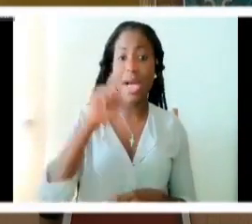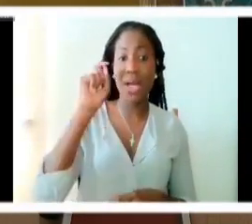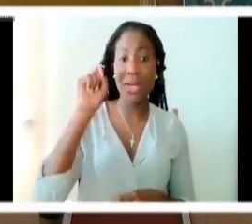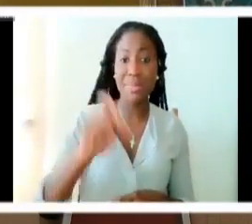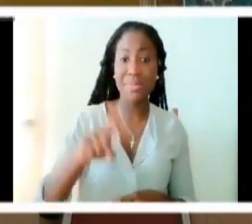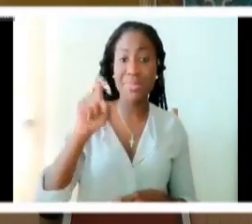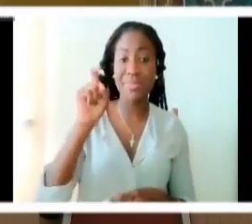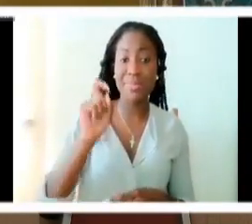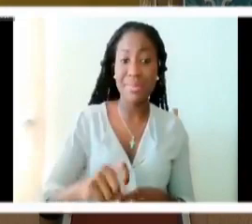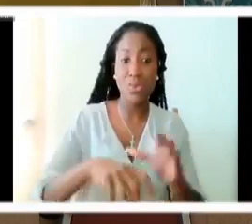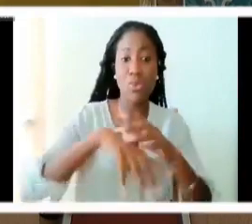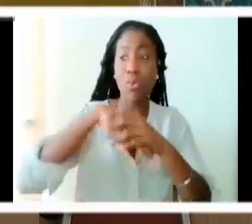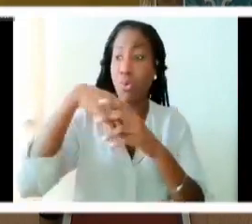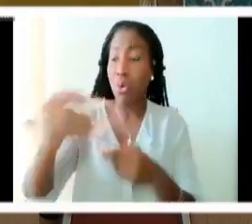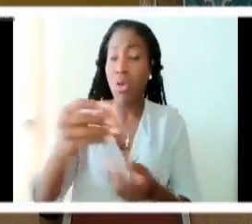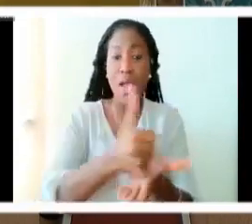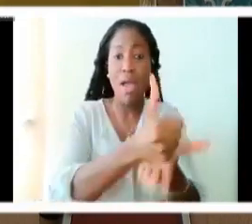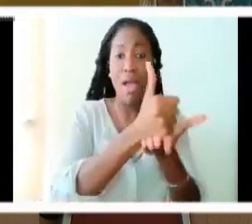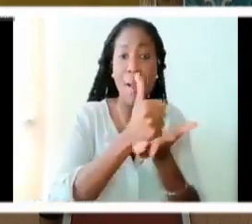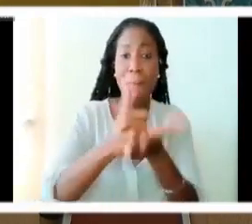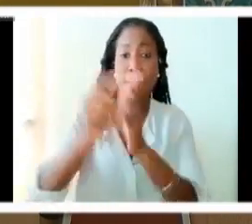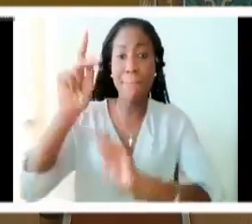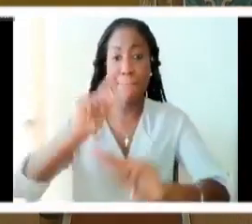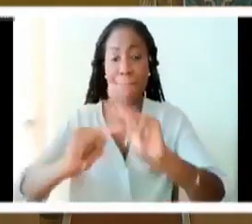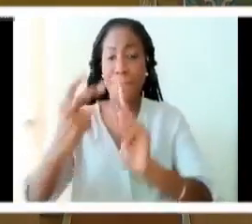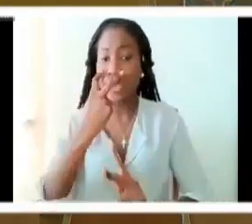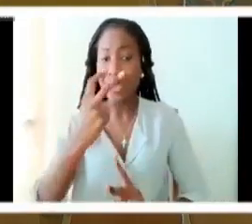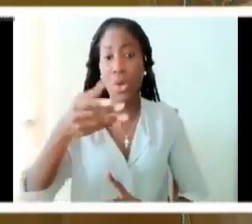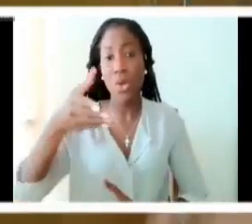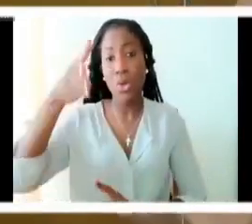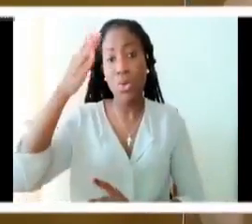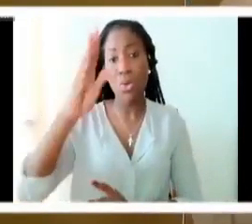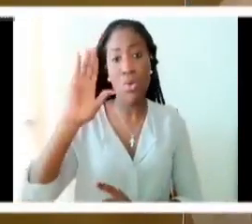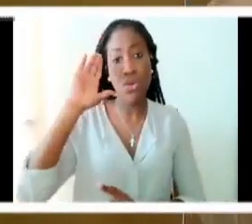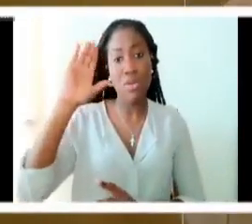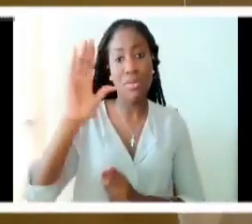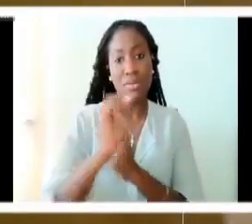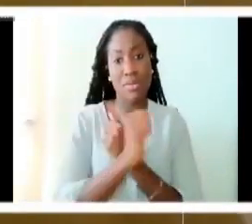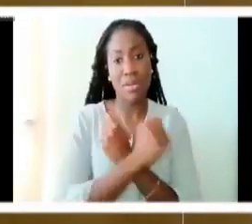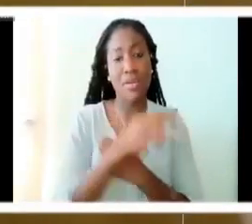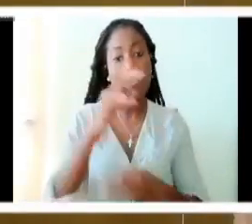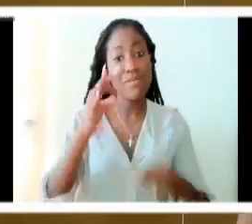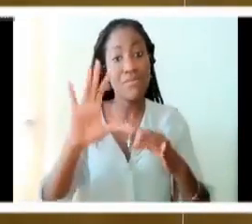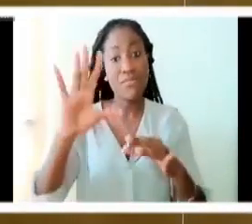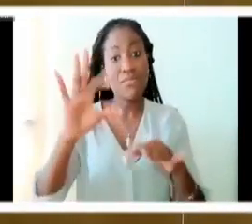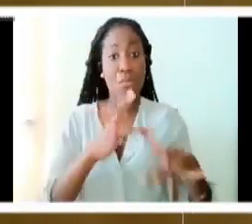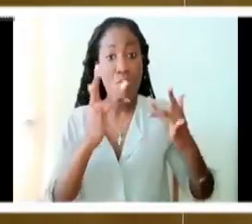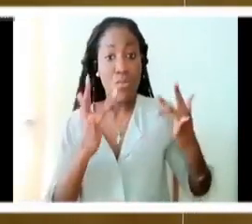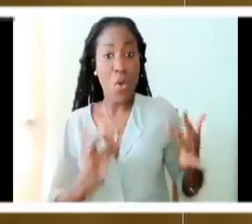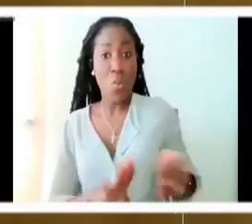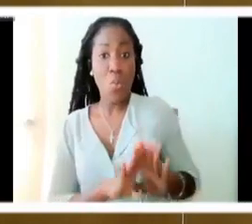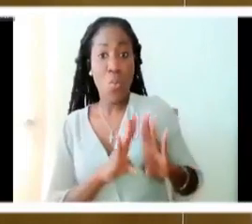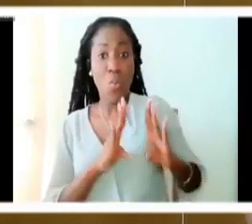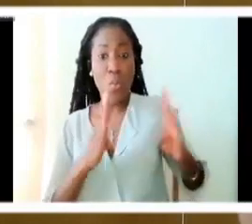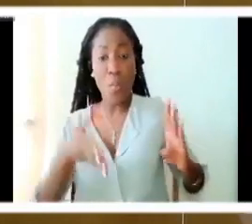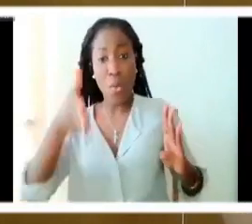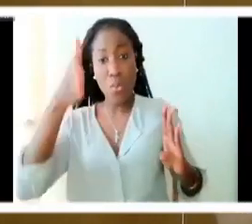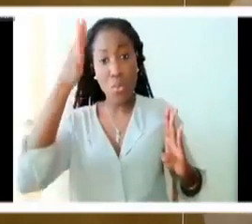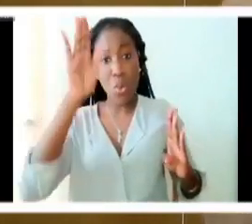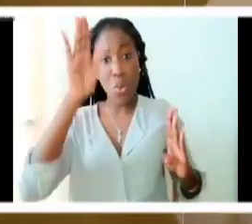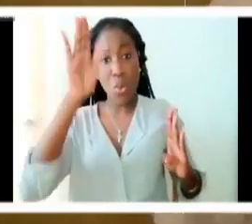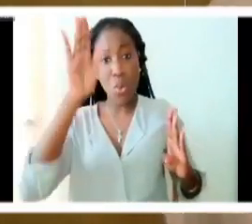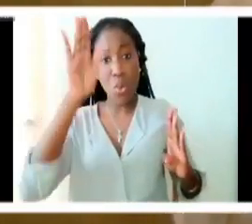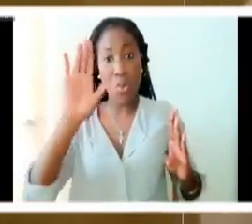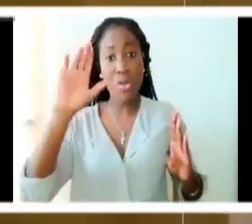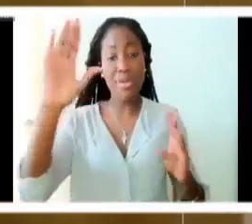helping people to see the incredible love of God if you opened your heart to this incredible love of God brothers and sisters and this